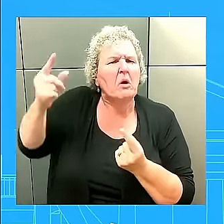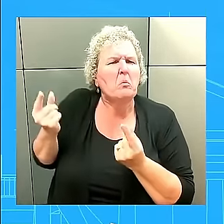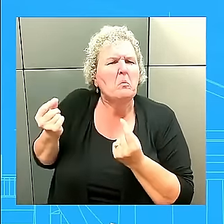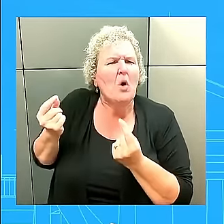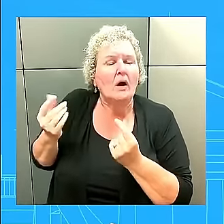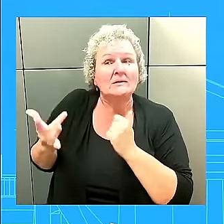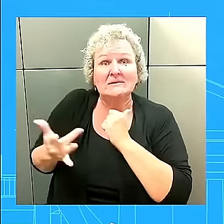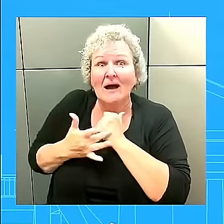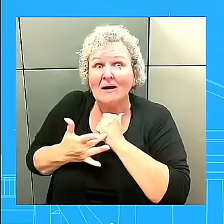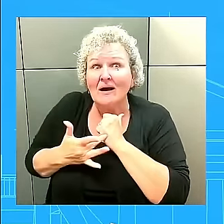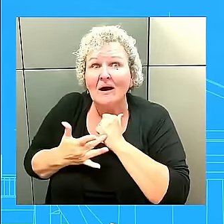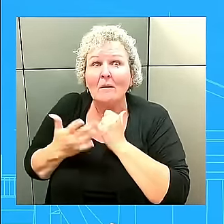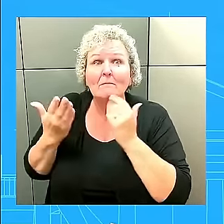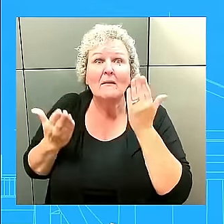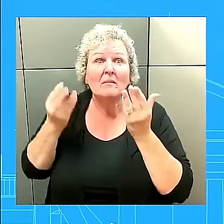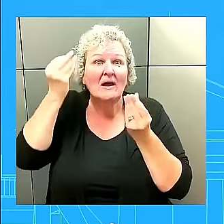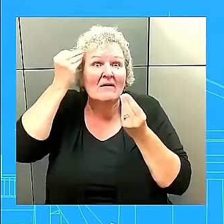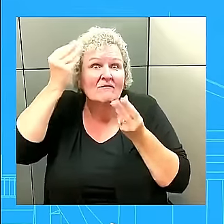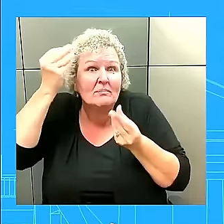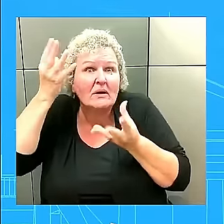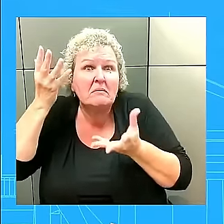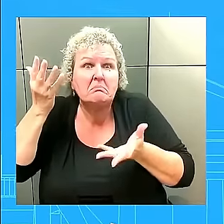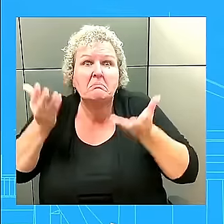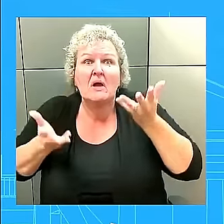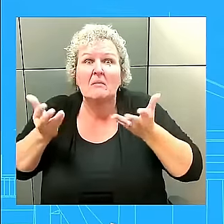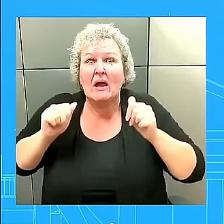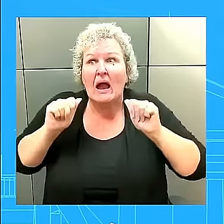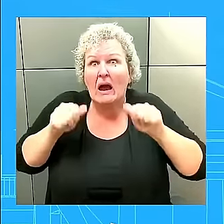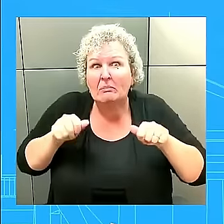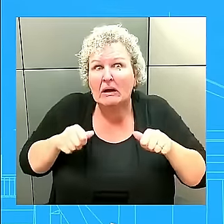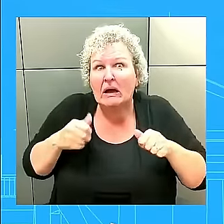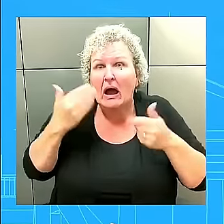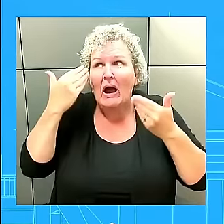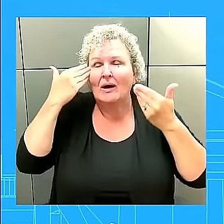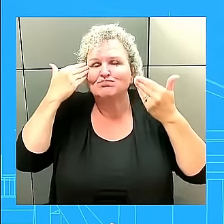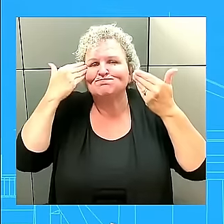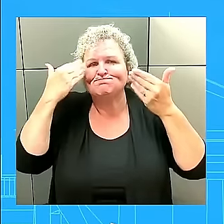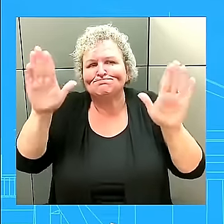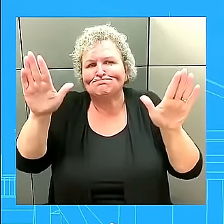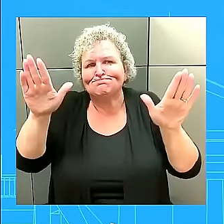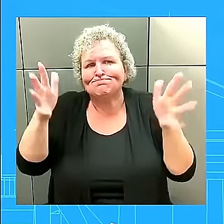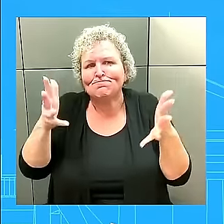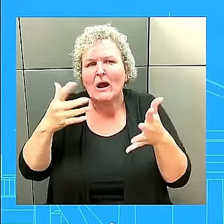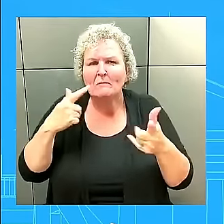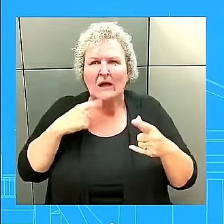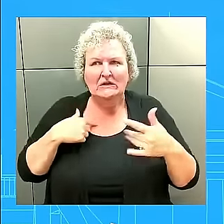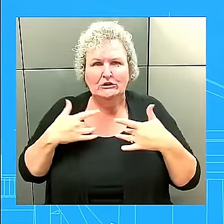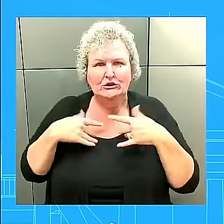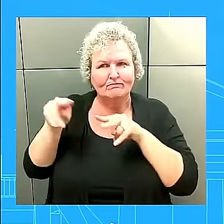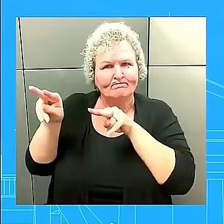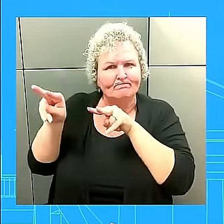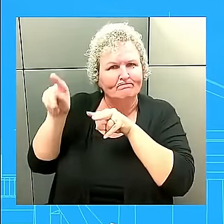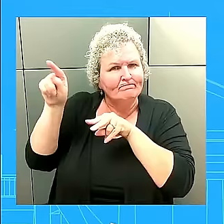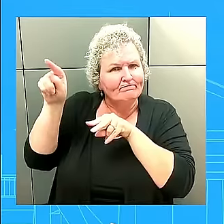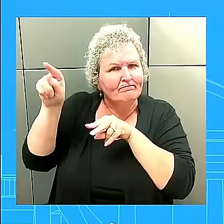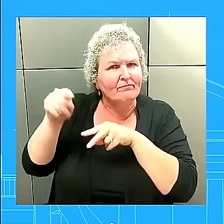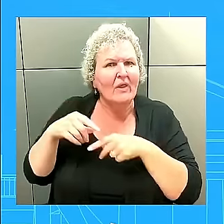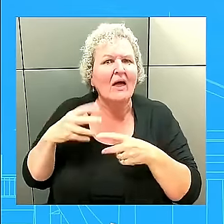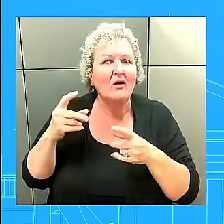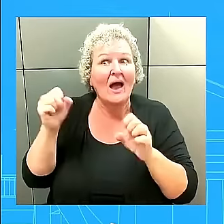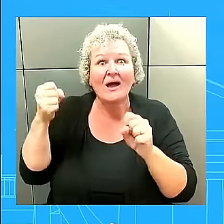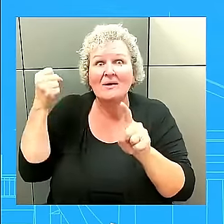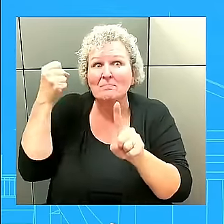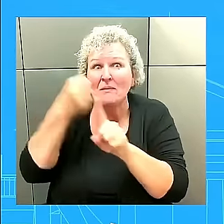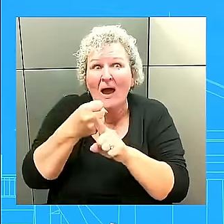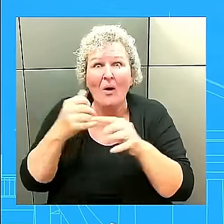We don't have a good sense of that. But that's what's so concerning to us is not only the concern for the impact on the war in Ukraine, but the impact that this could have in the Indo